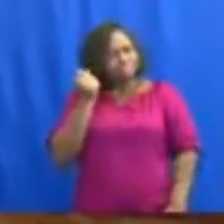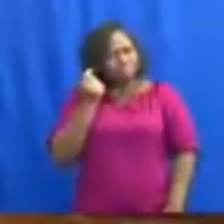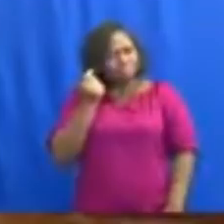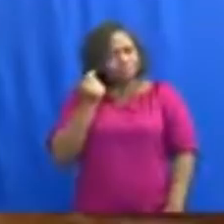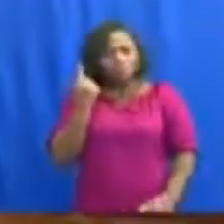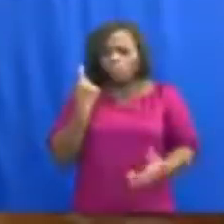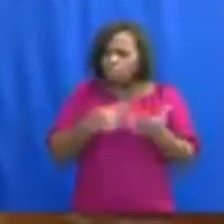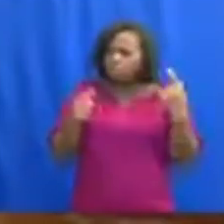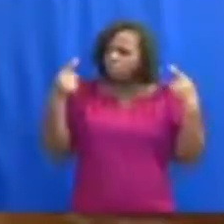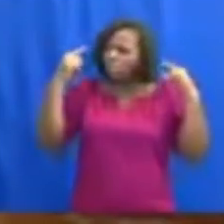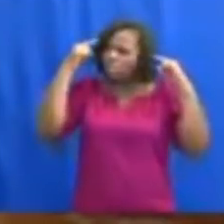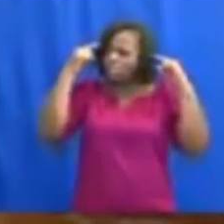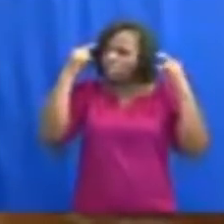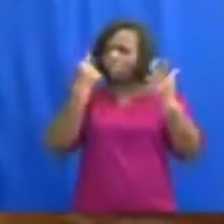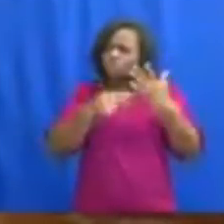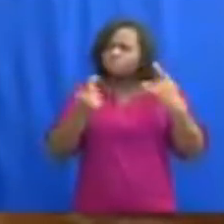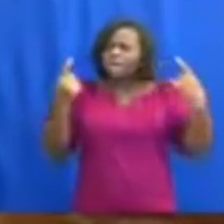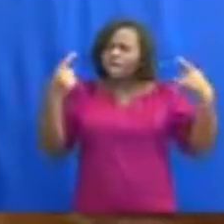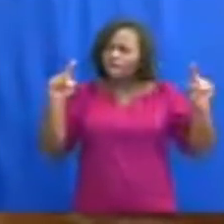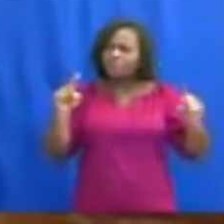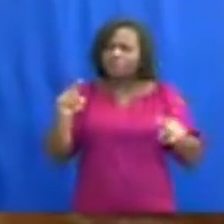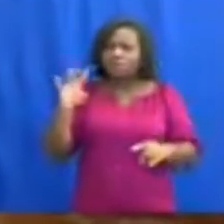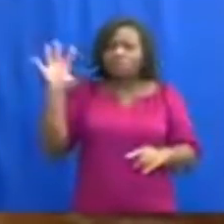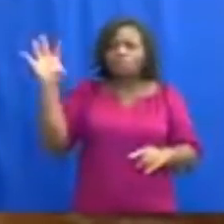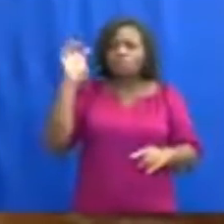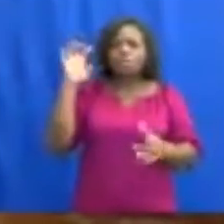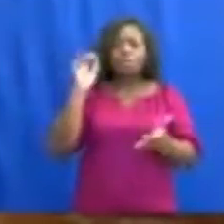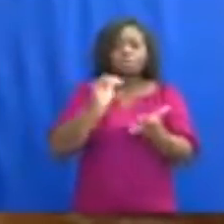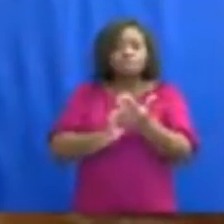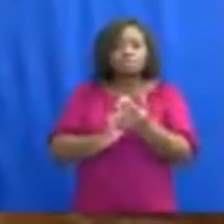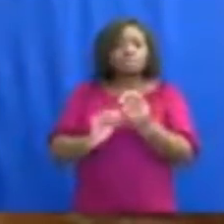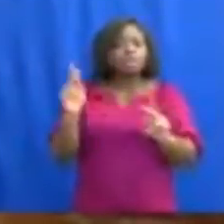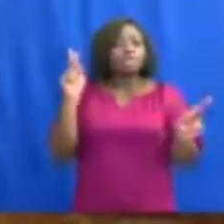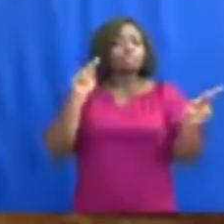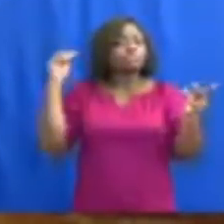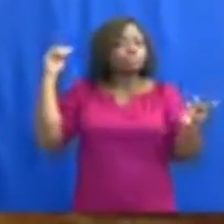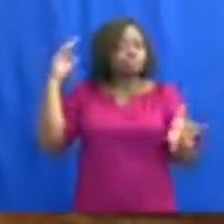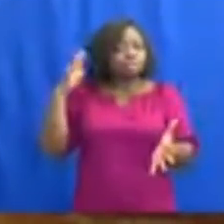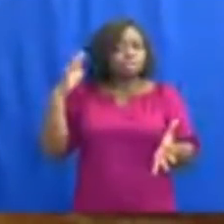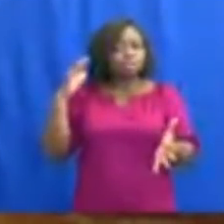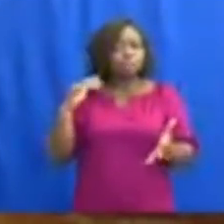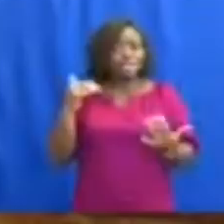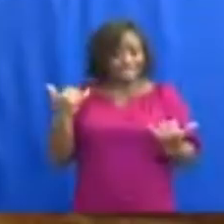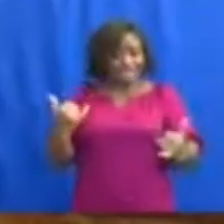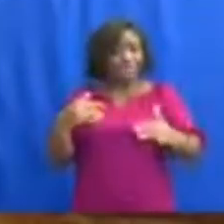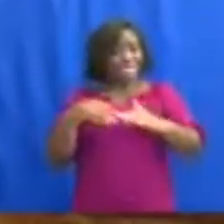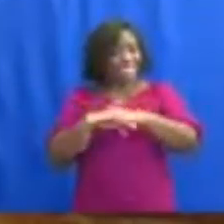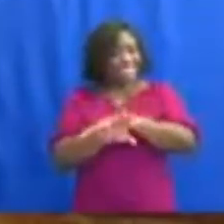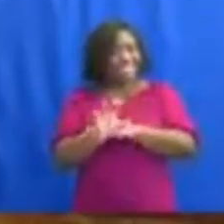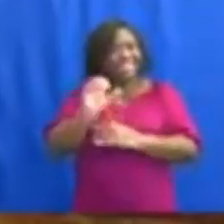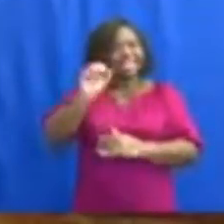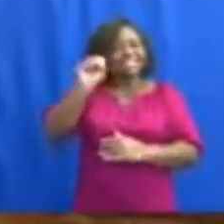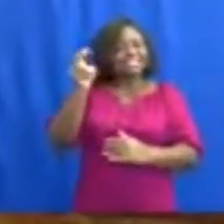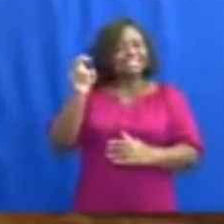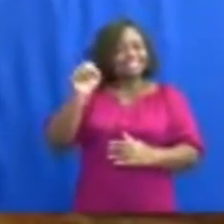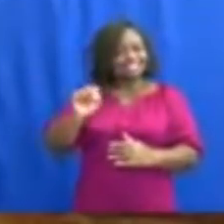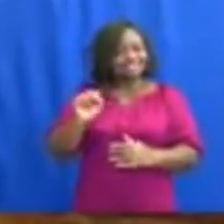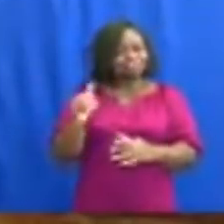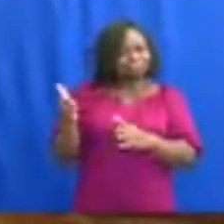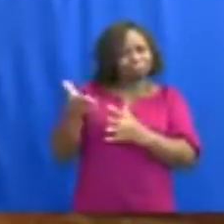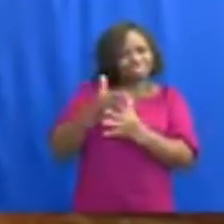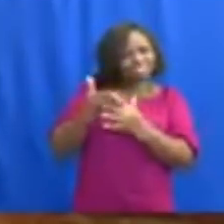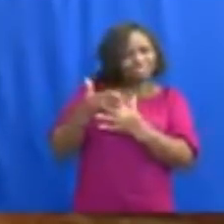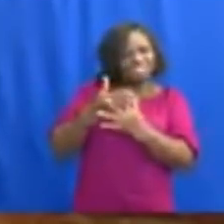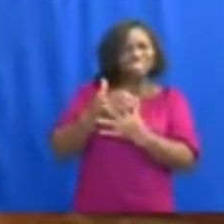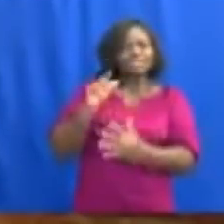what would have happened to the 400,000 more students who have entered senior high school between 2017